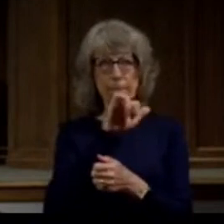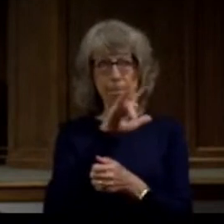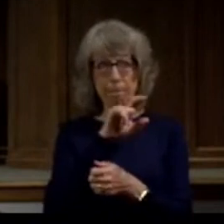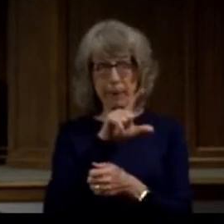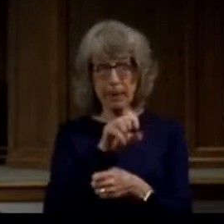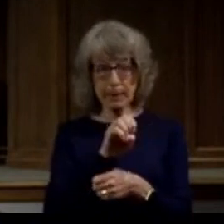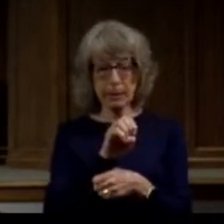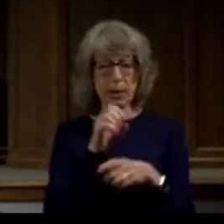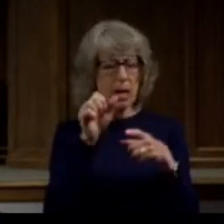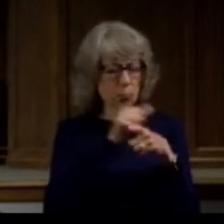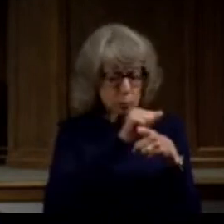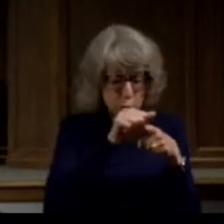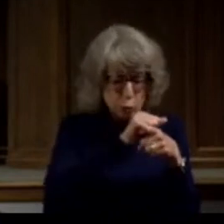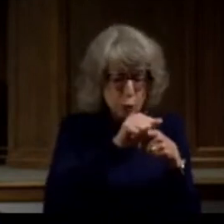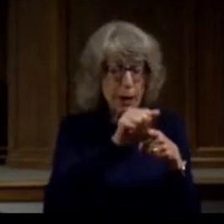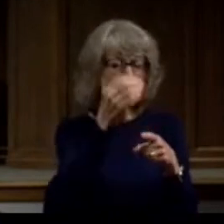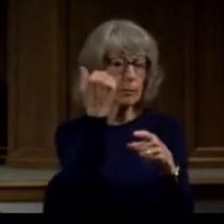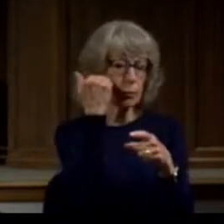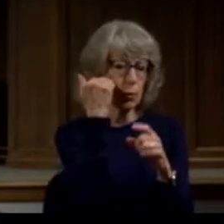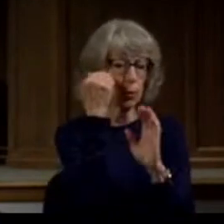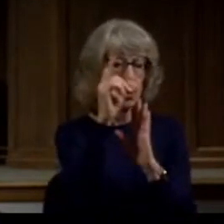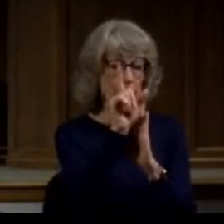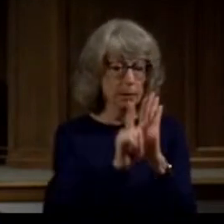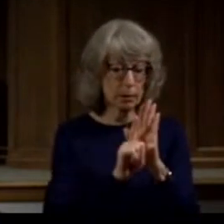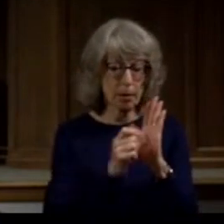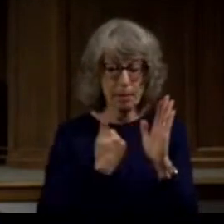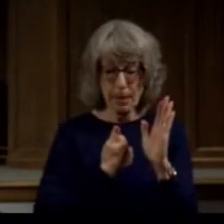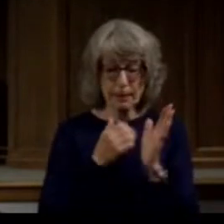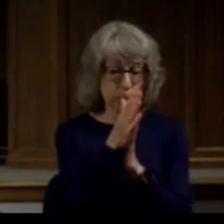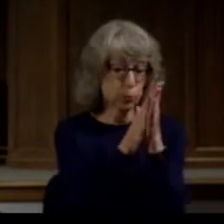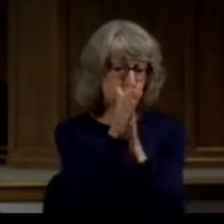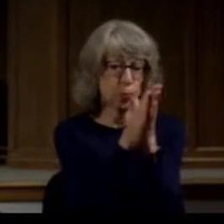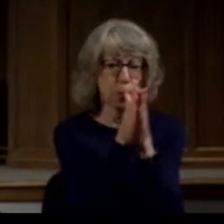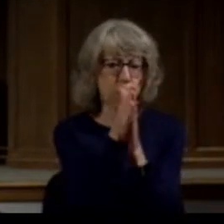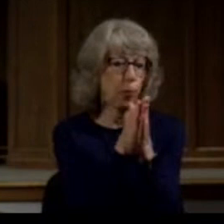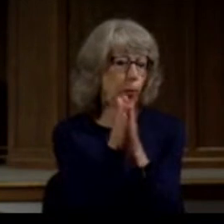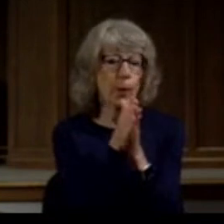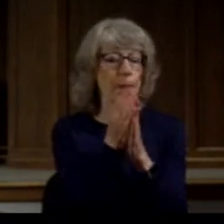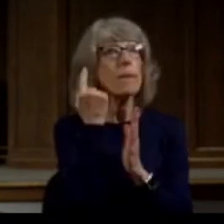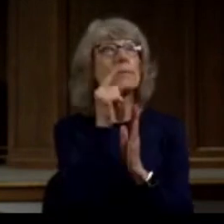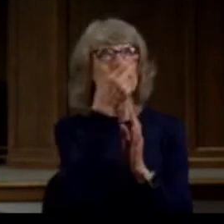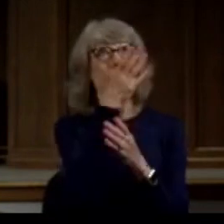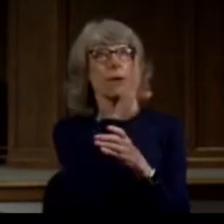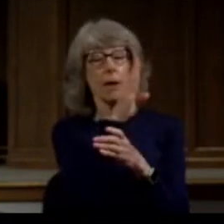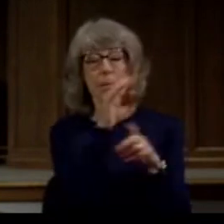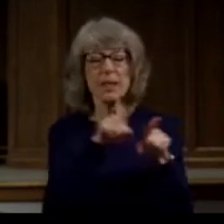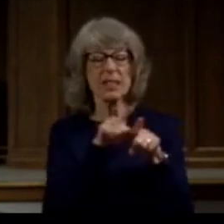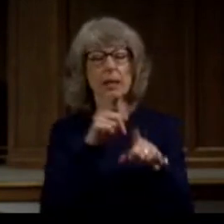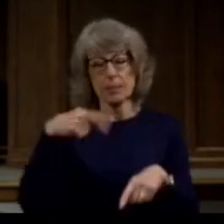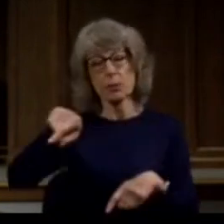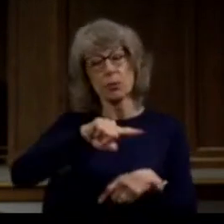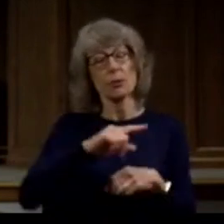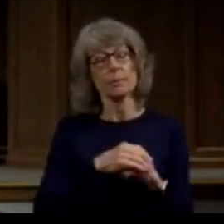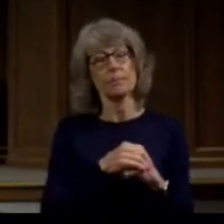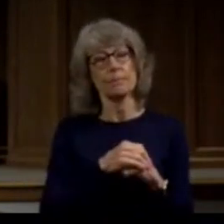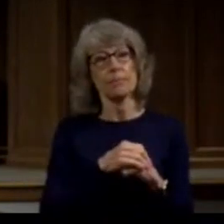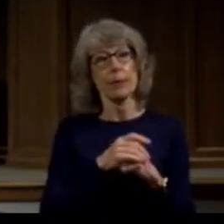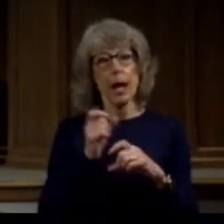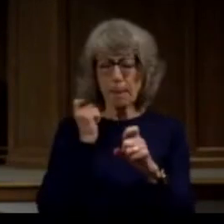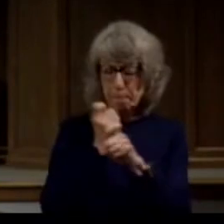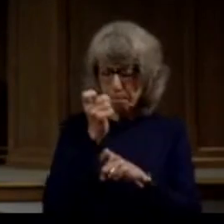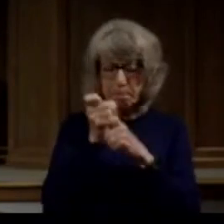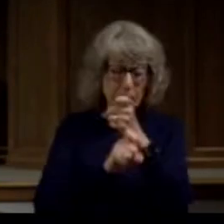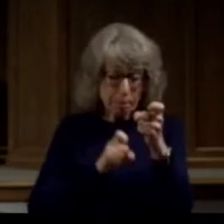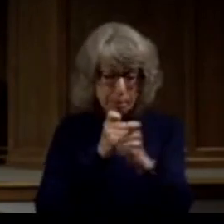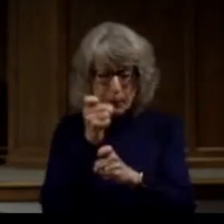of our ancestors. I was just as zealous for God as many of you are today. I persecuted